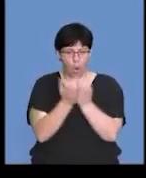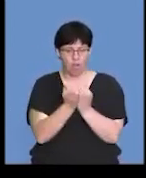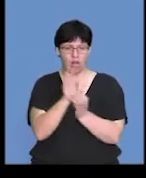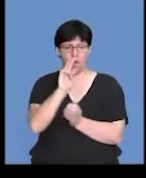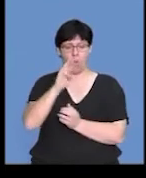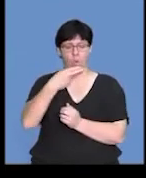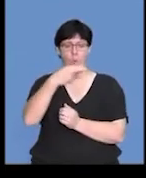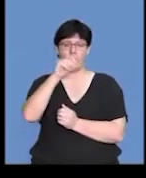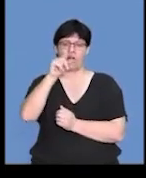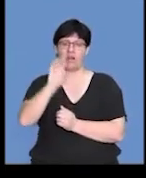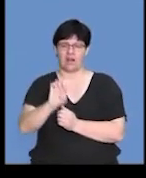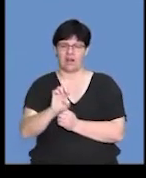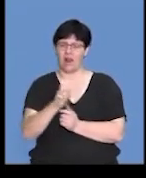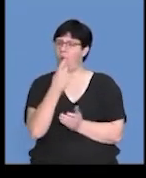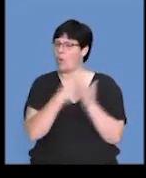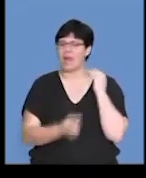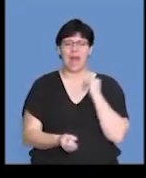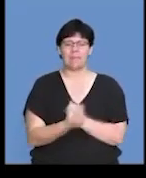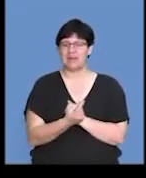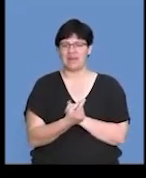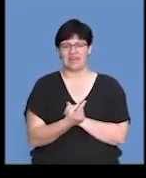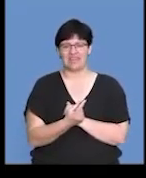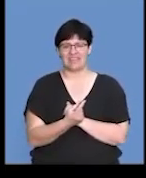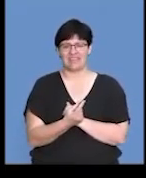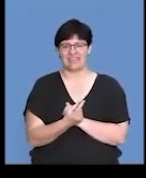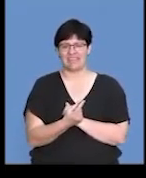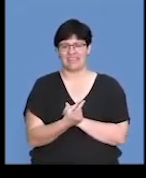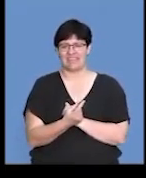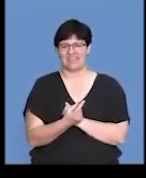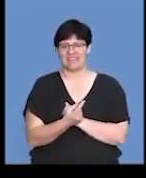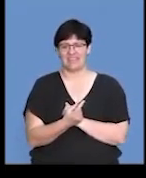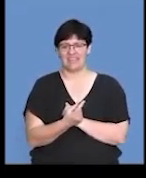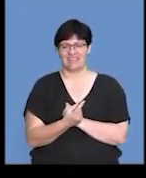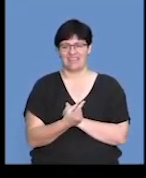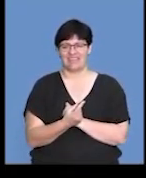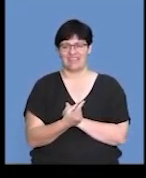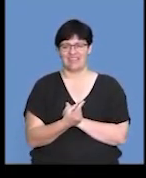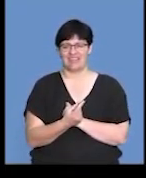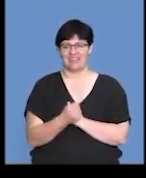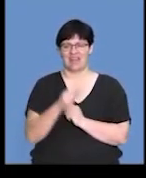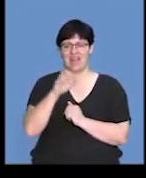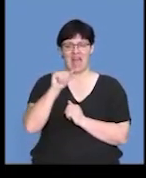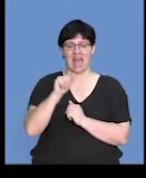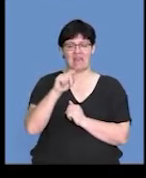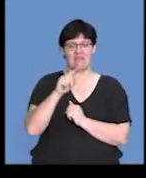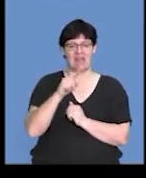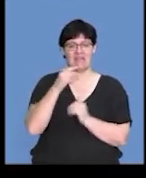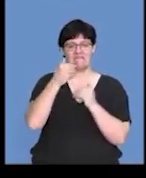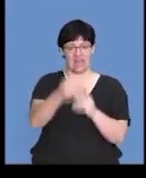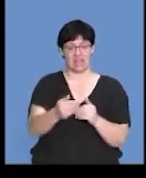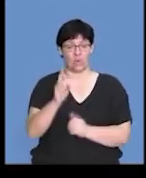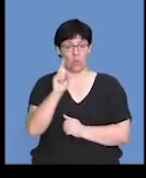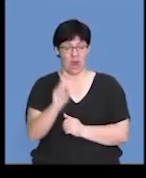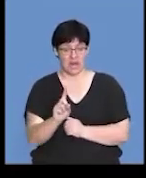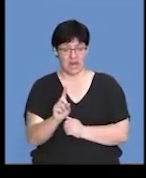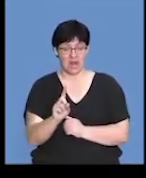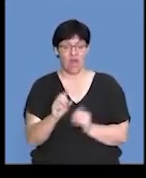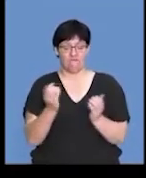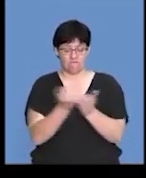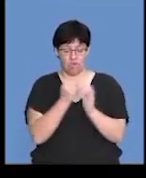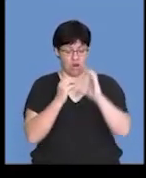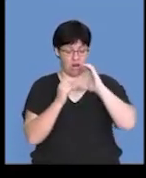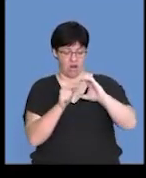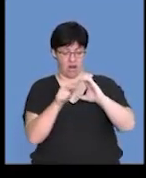and that only happens during, we know that during anaphase 1, you find that an entire